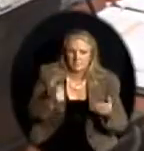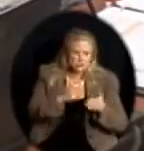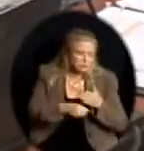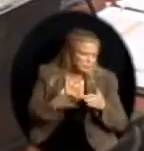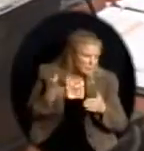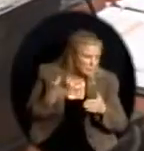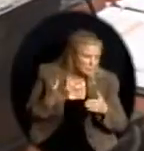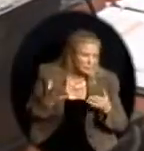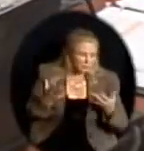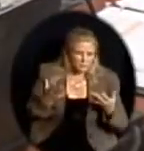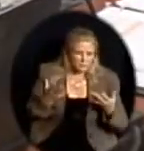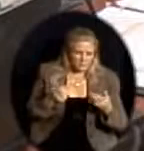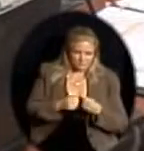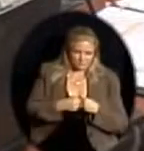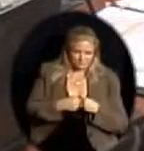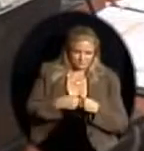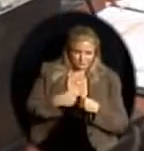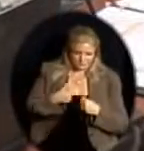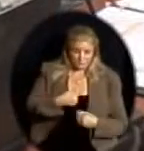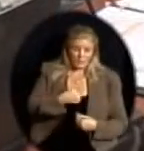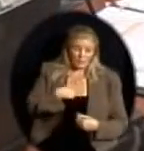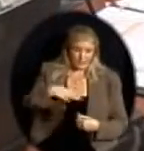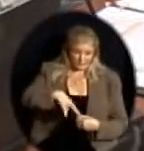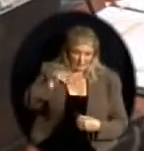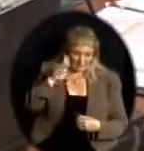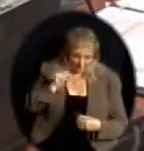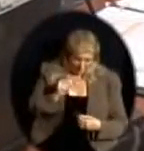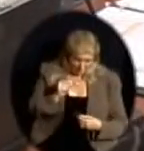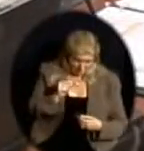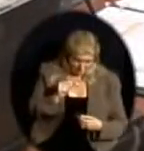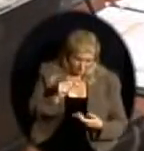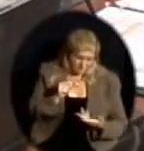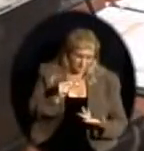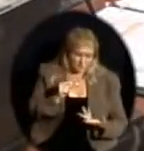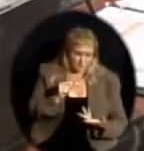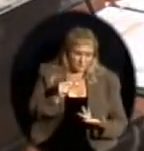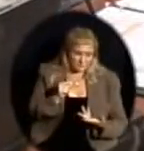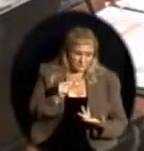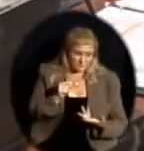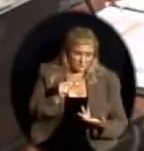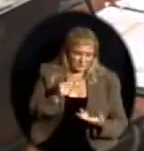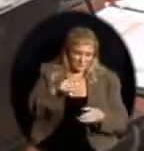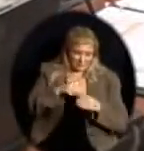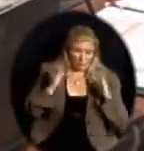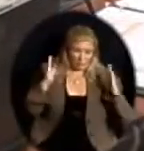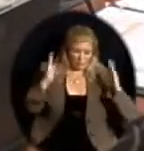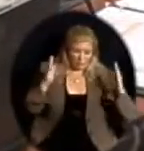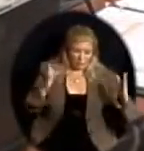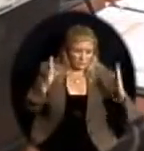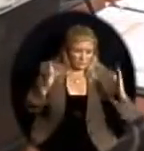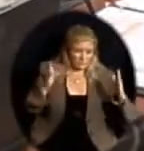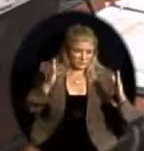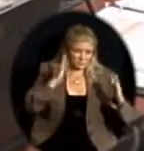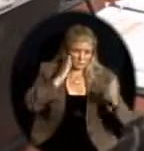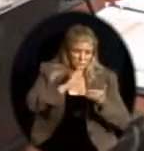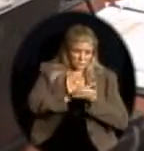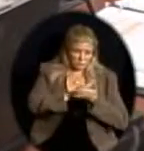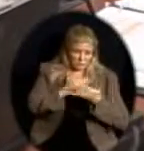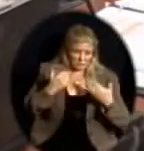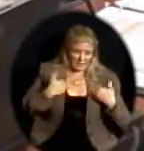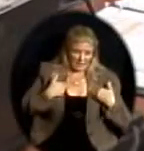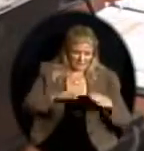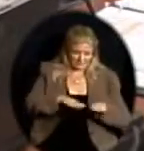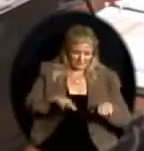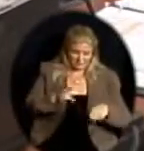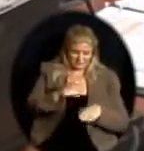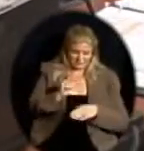Mr. Houghton, of the things I discovered not long after being here is that in the corridors, the schools that had carpet didn't